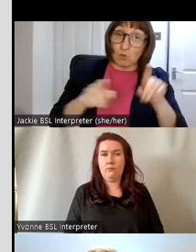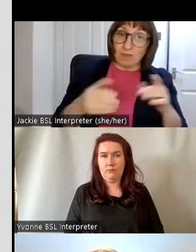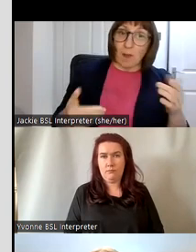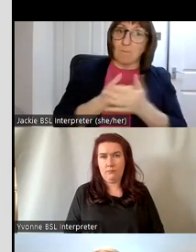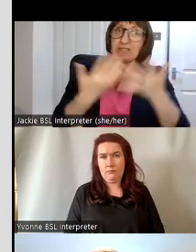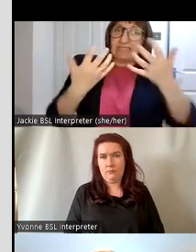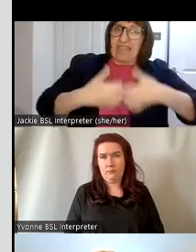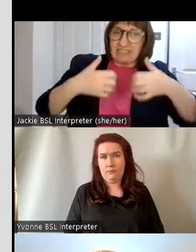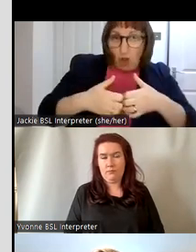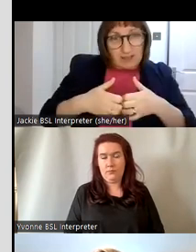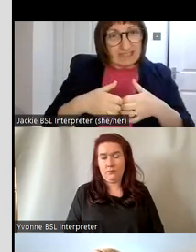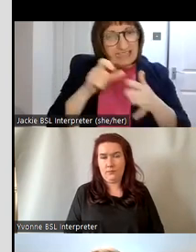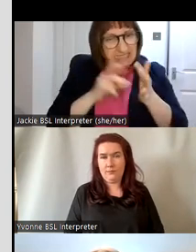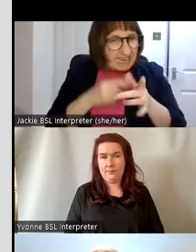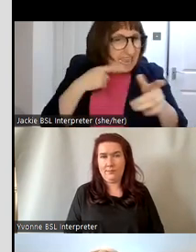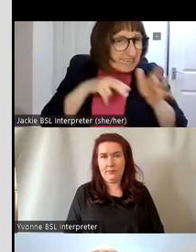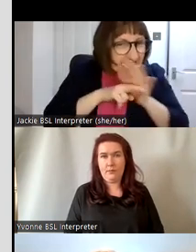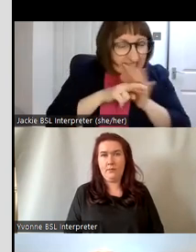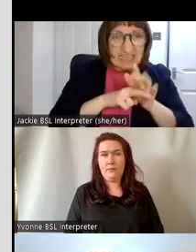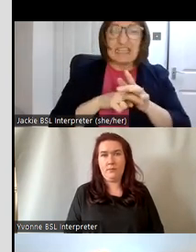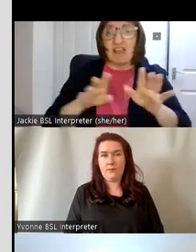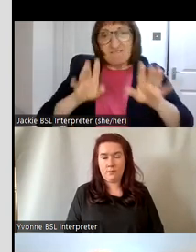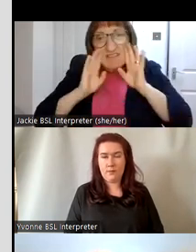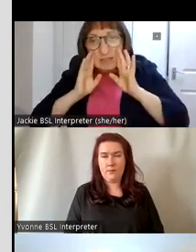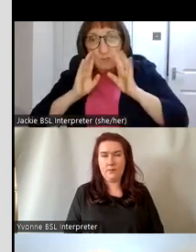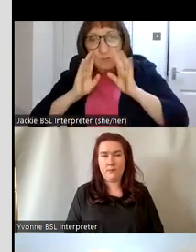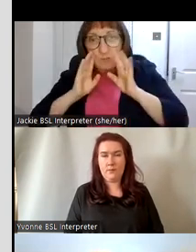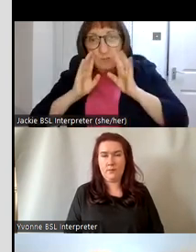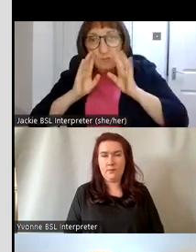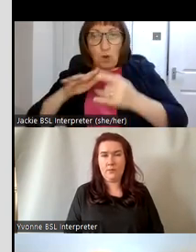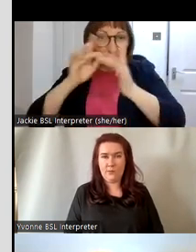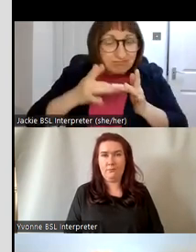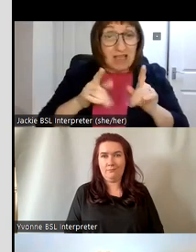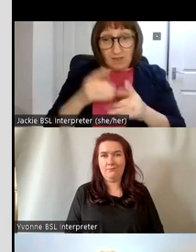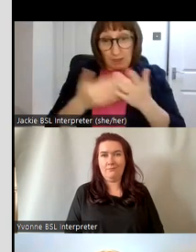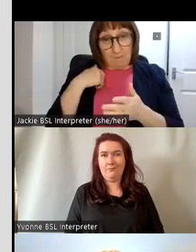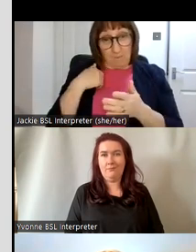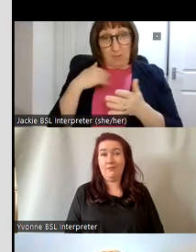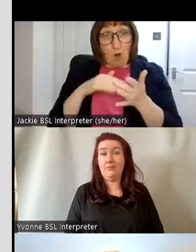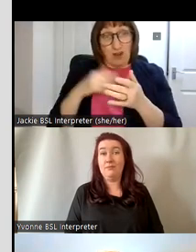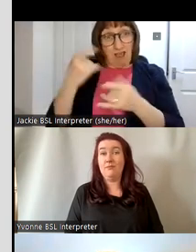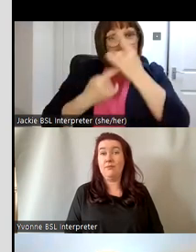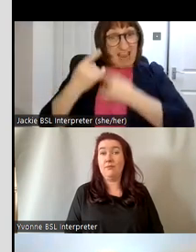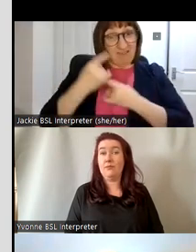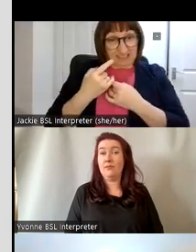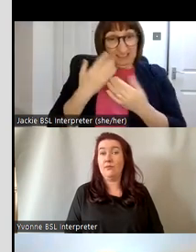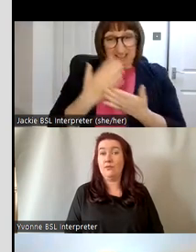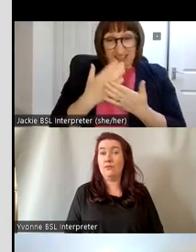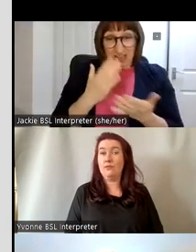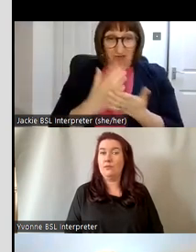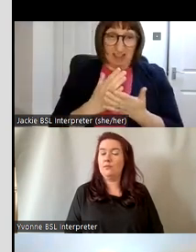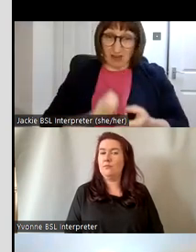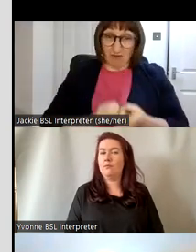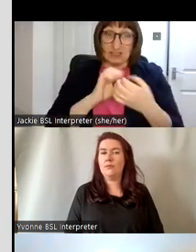technology so dna testing and social media so as a result and my colin heritage have uh really